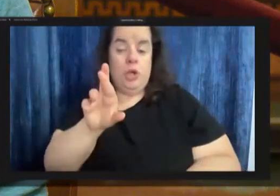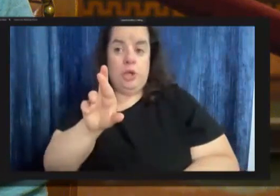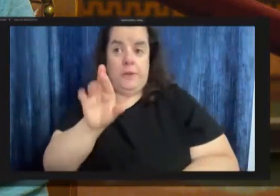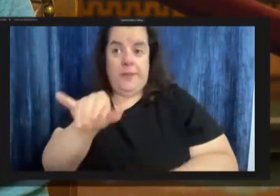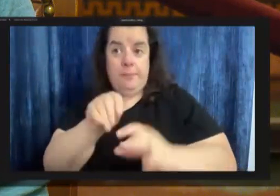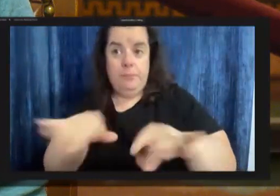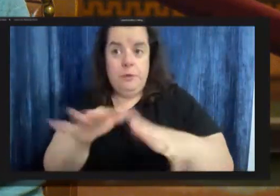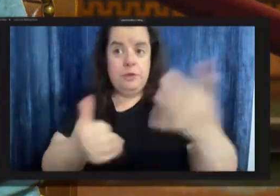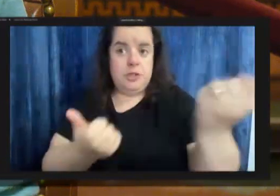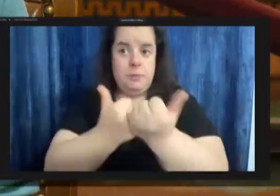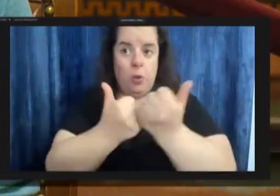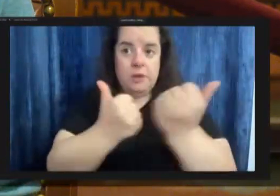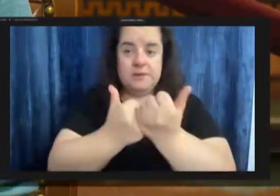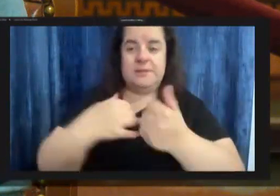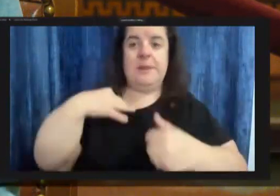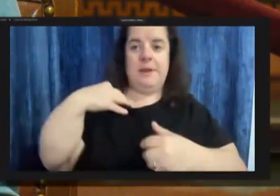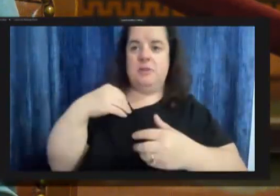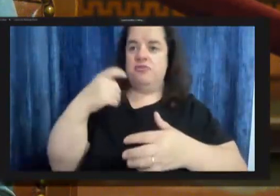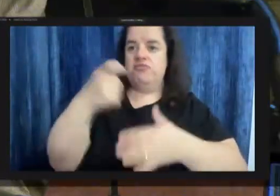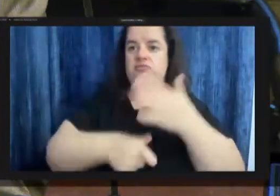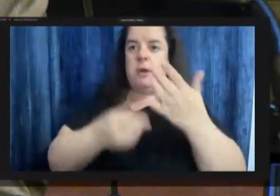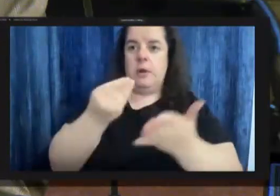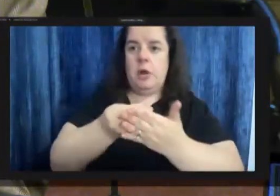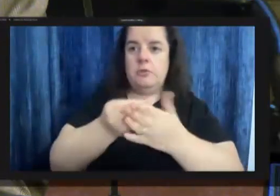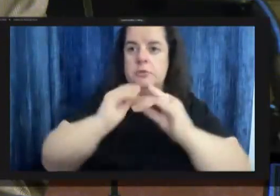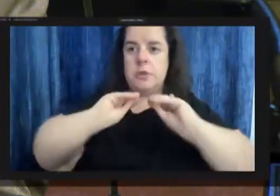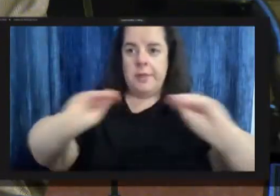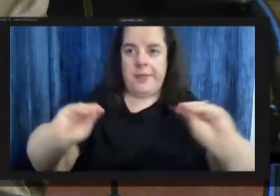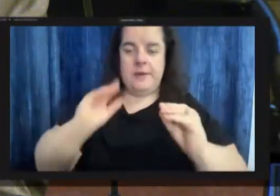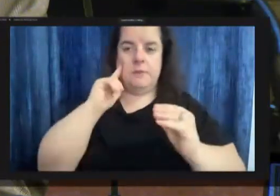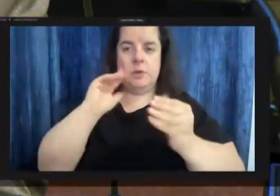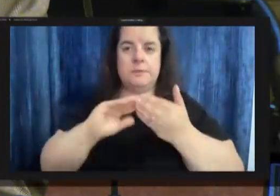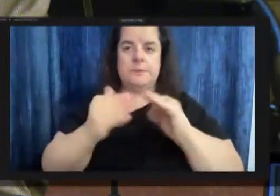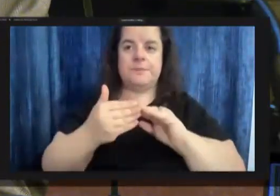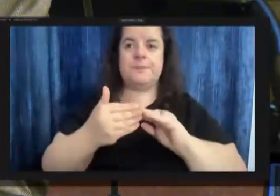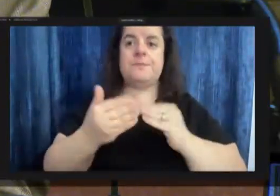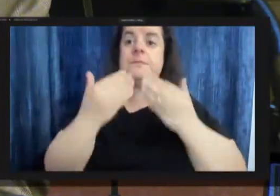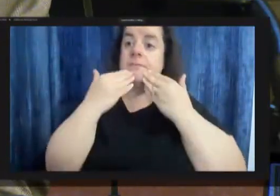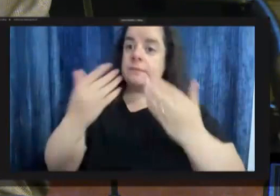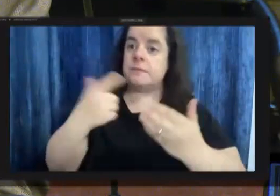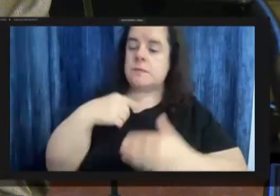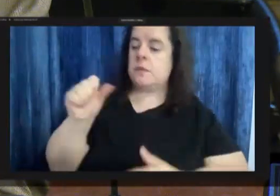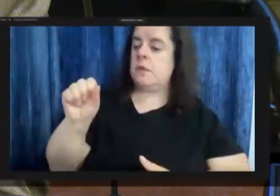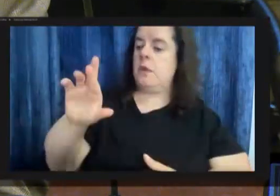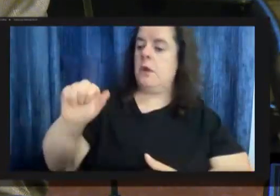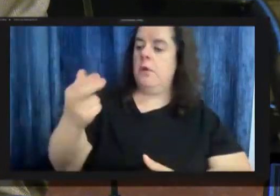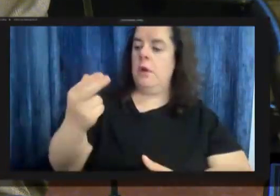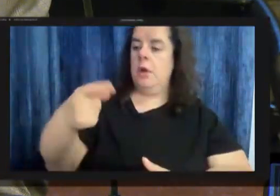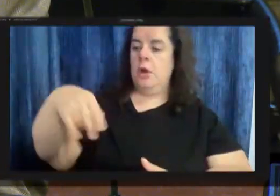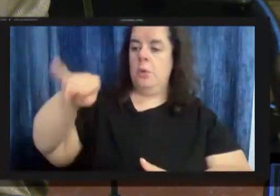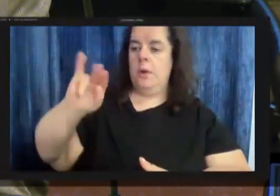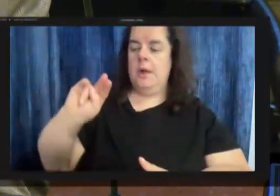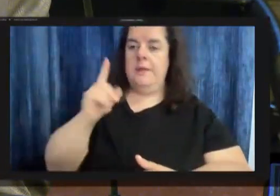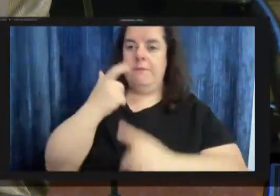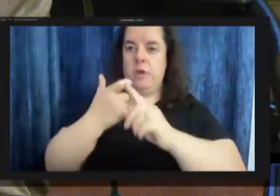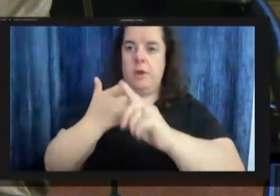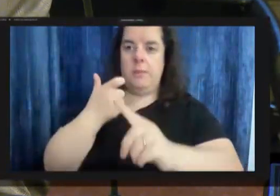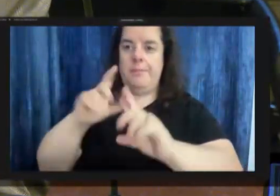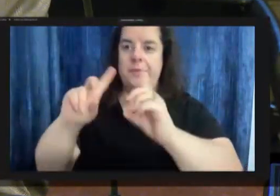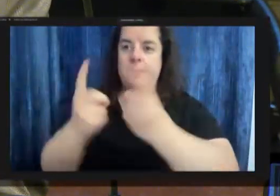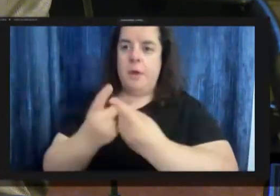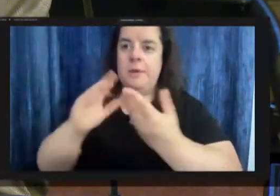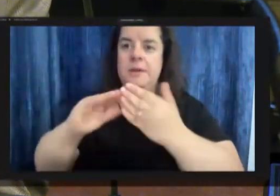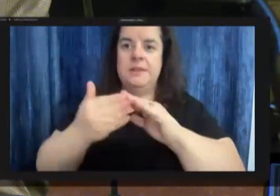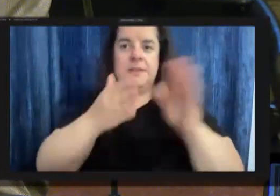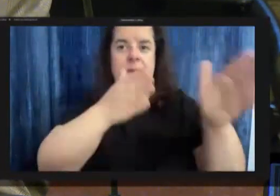and there is no cost to the city excellent we are joined by sarah quinn from the department of city planning members do have